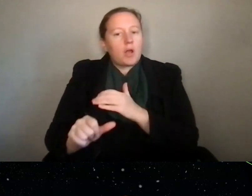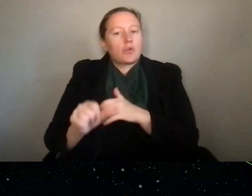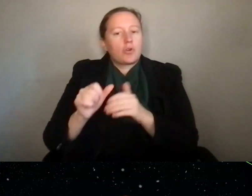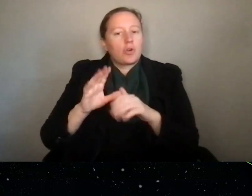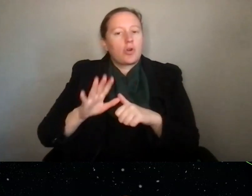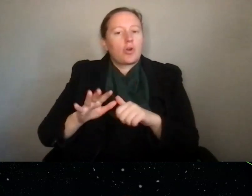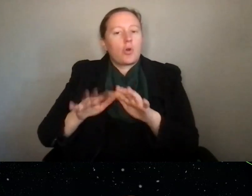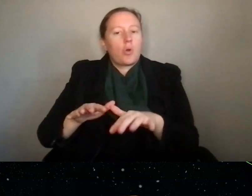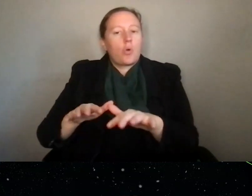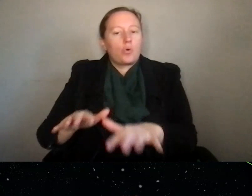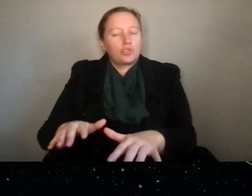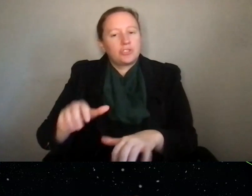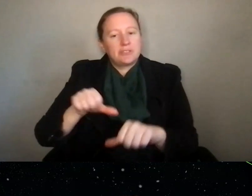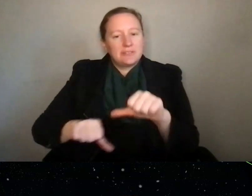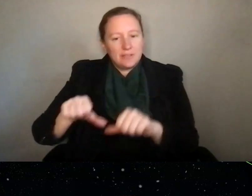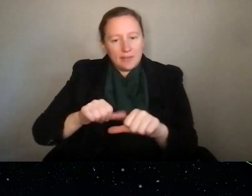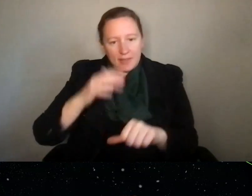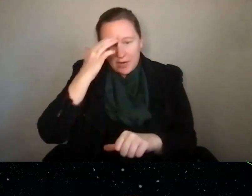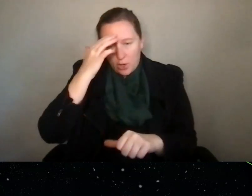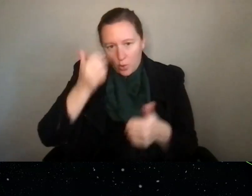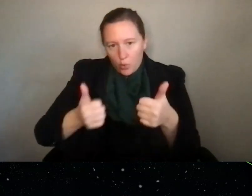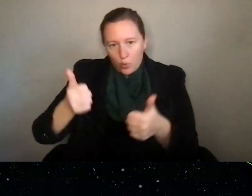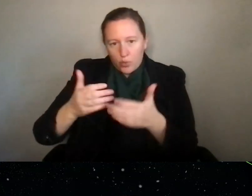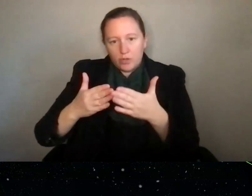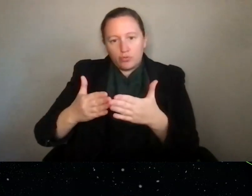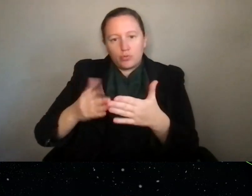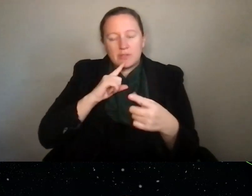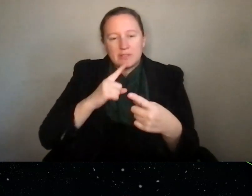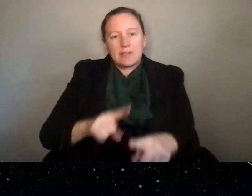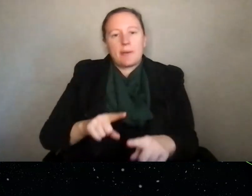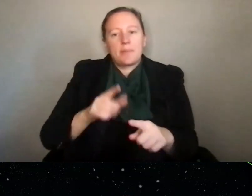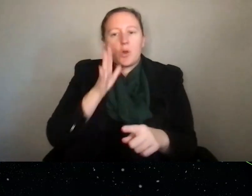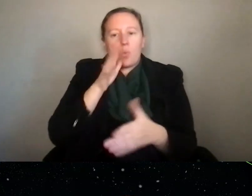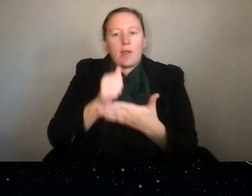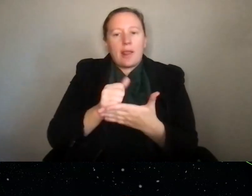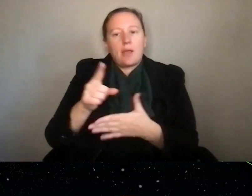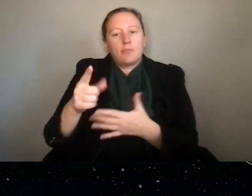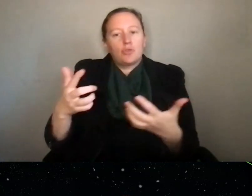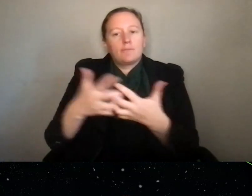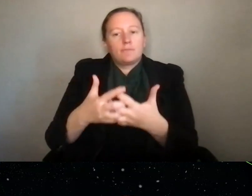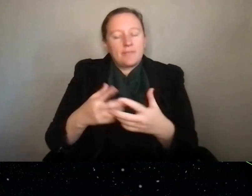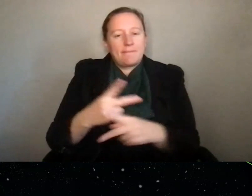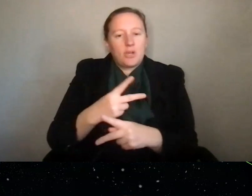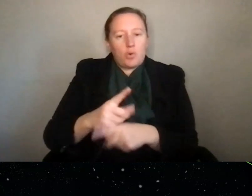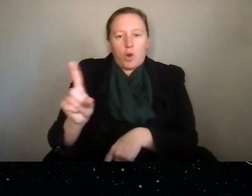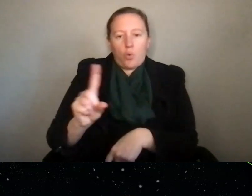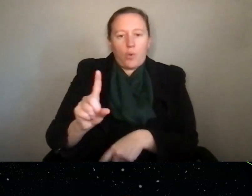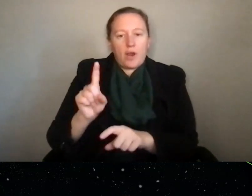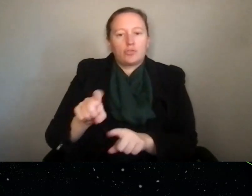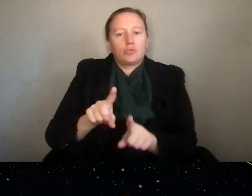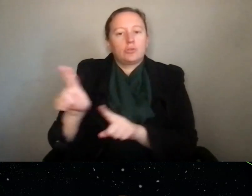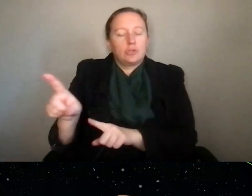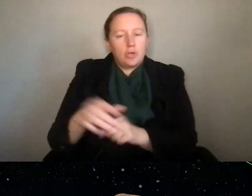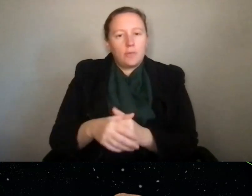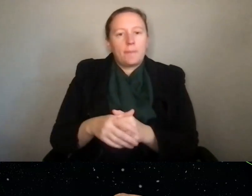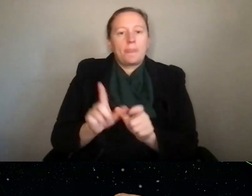cruises are coming up and can help you navigate how to figure out where you should be. There are